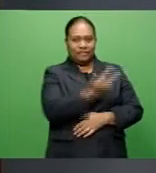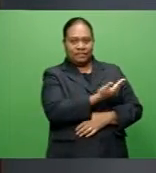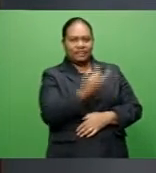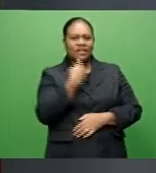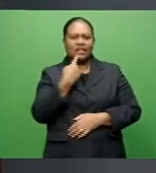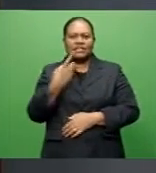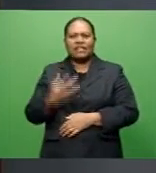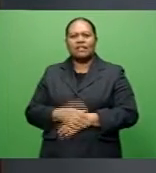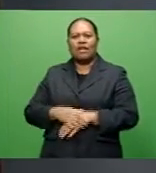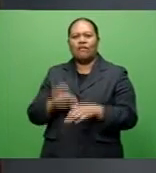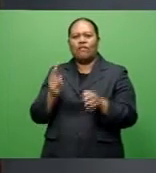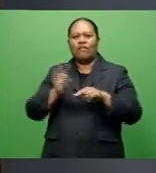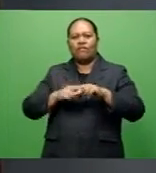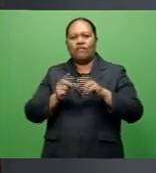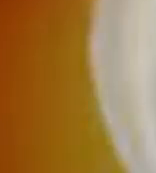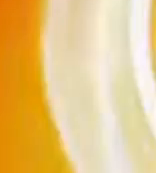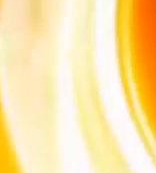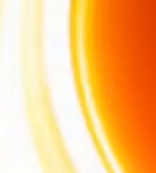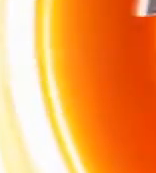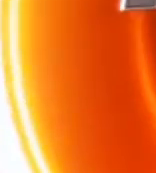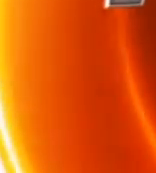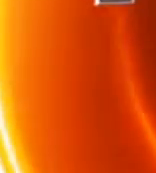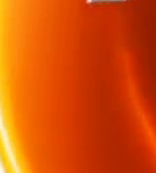Folau could return to the NRL.